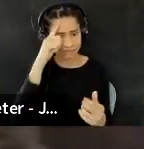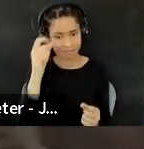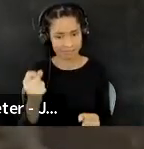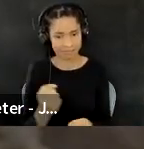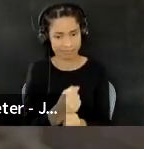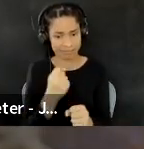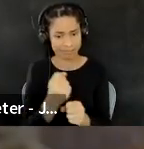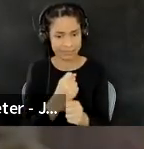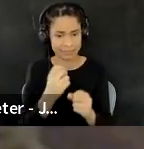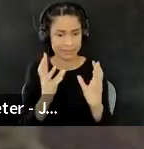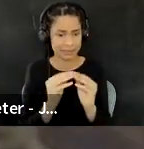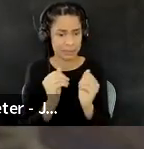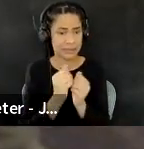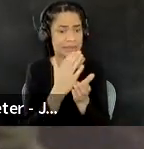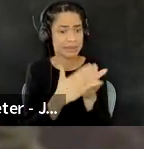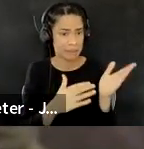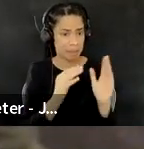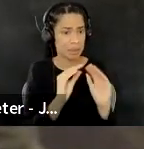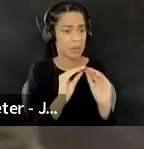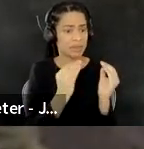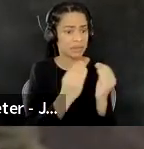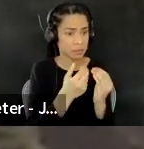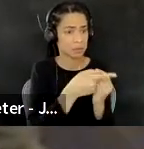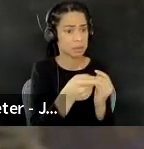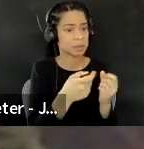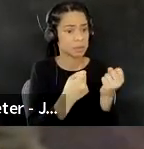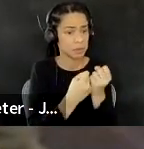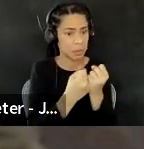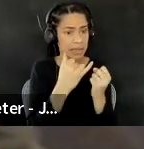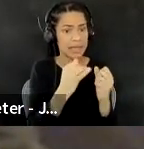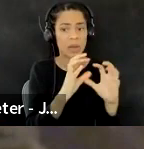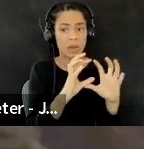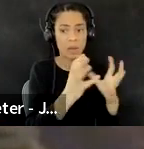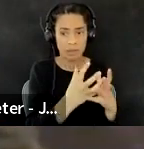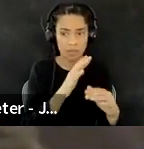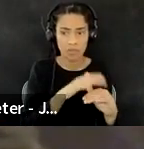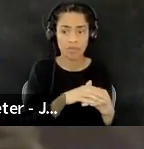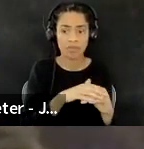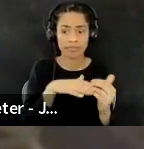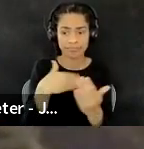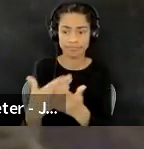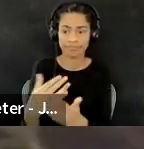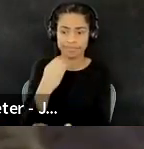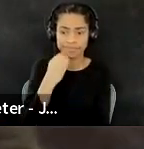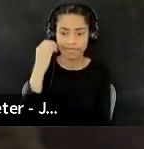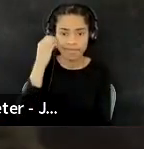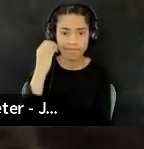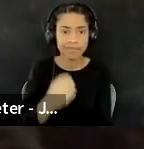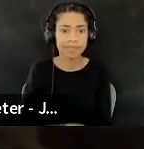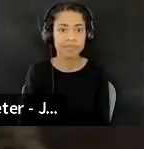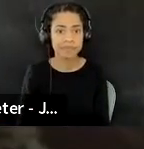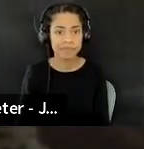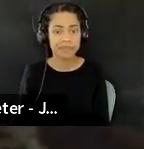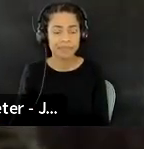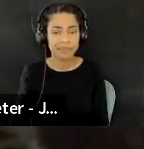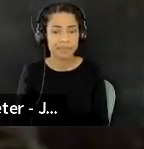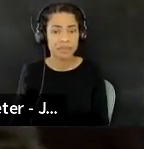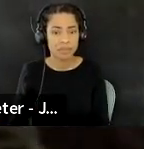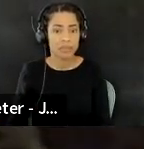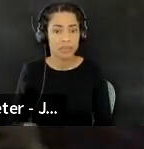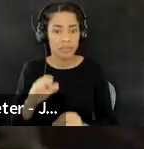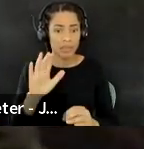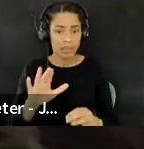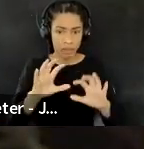organizations who are continuing to support that group in their return home. Um, the, the group, um, you know, built an